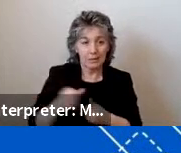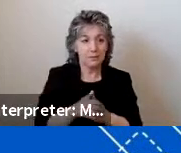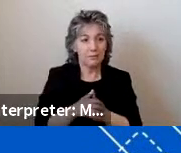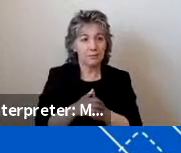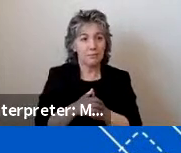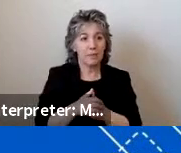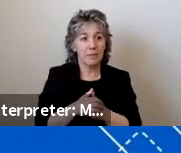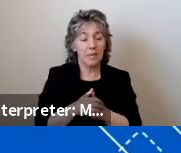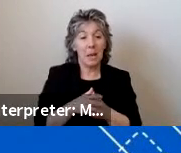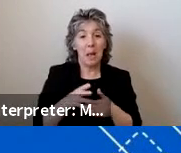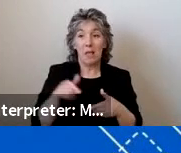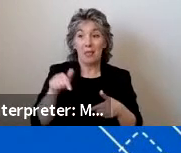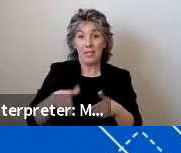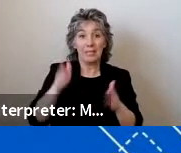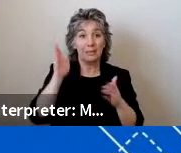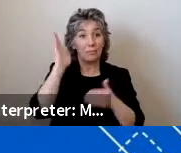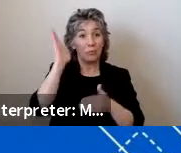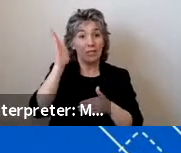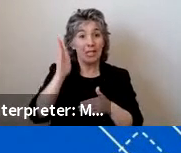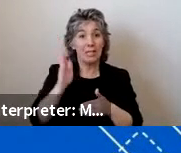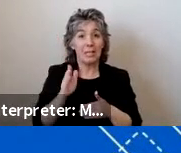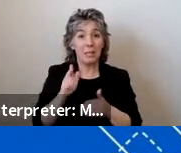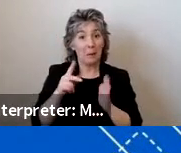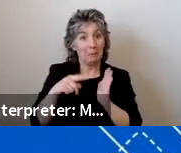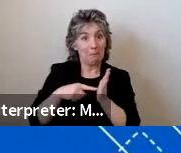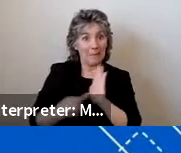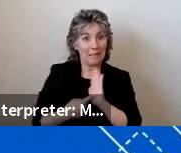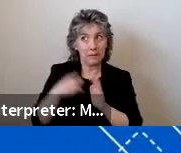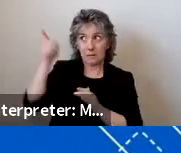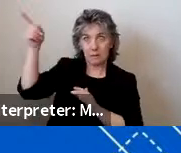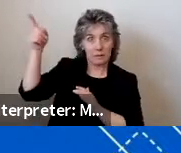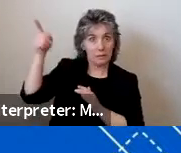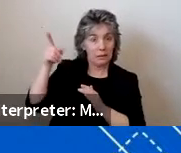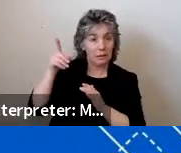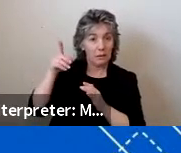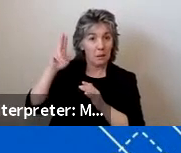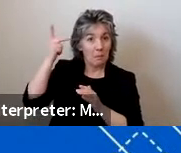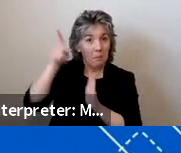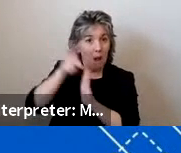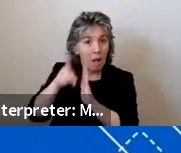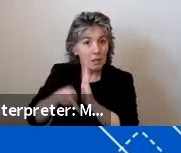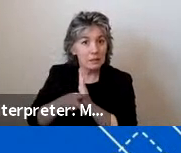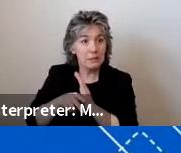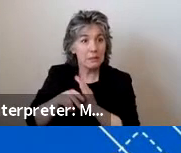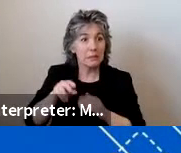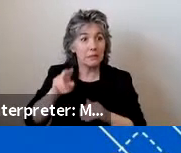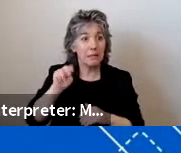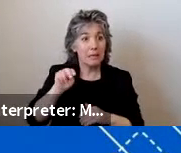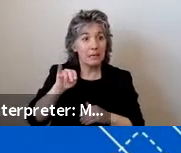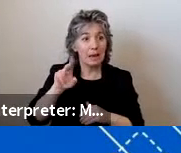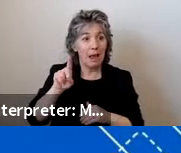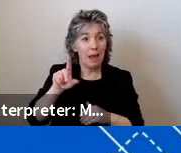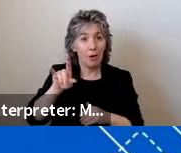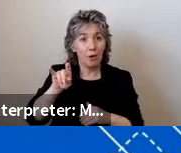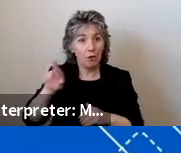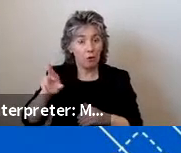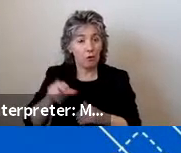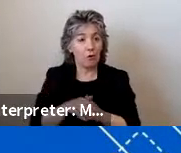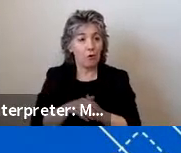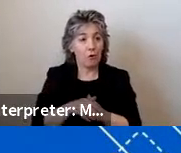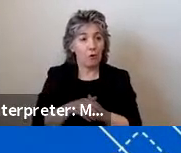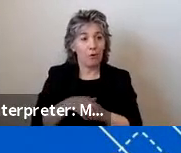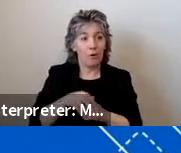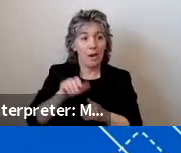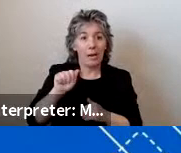The contents of this presentation do not necessarily reflect the policy of NIDILRR, ACL, HHS, and you should not